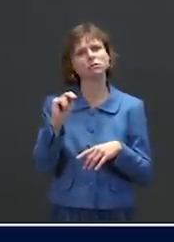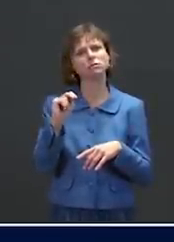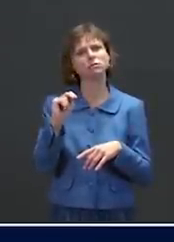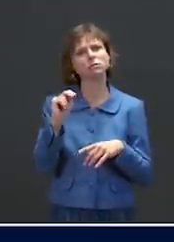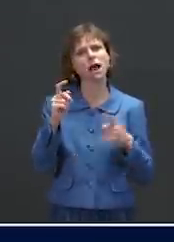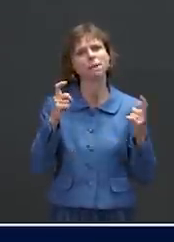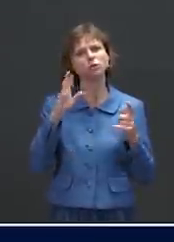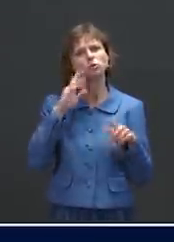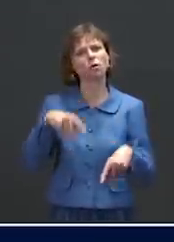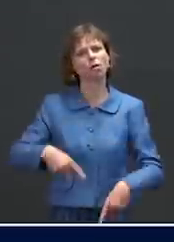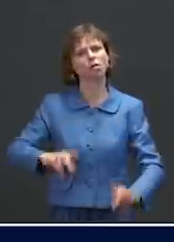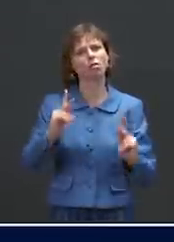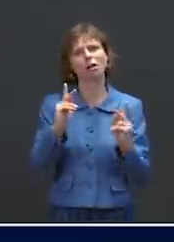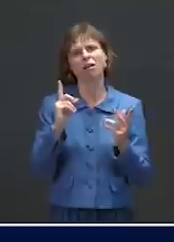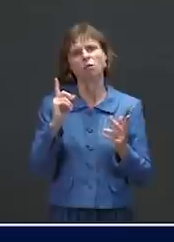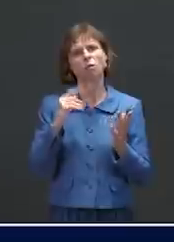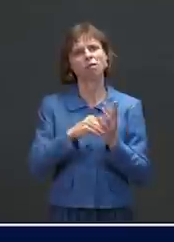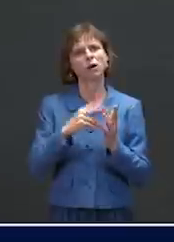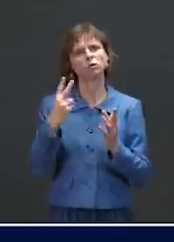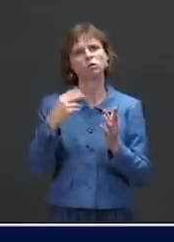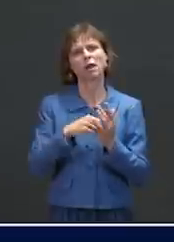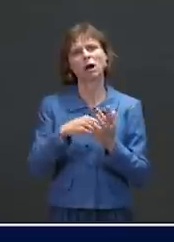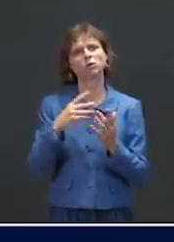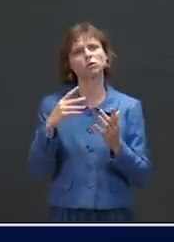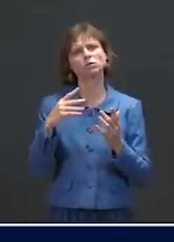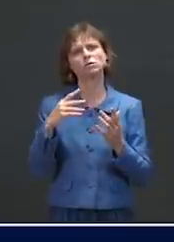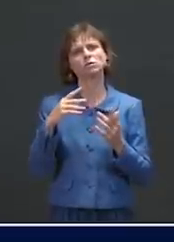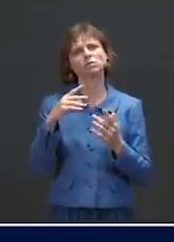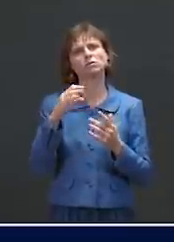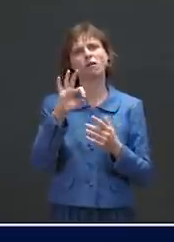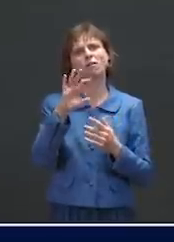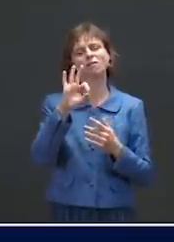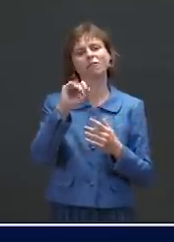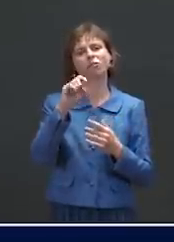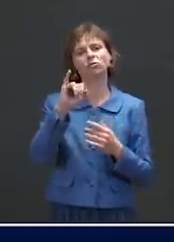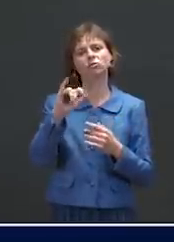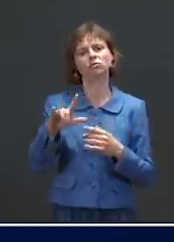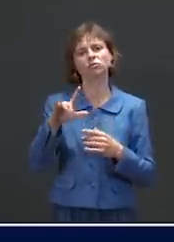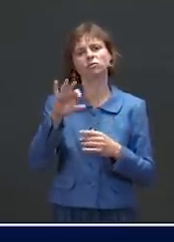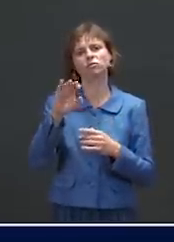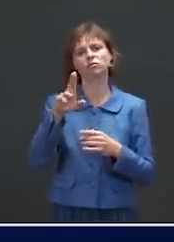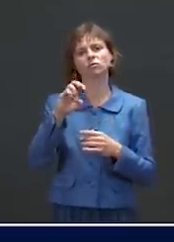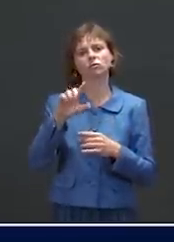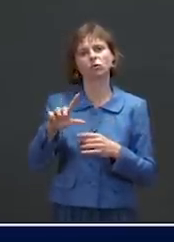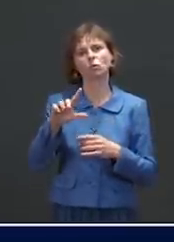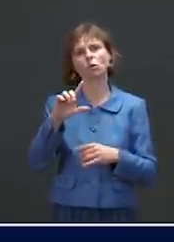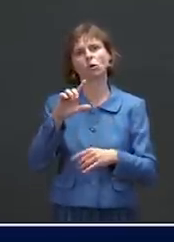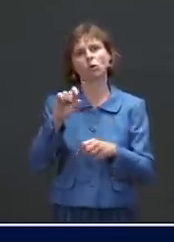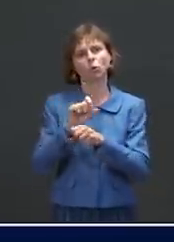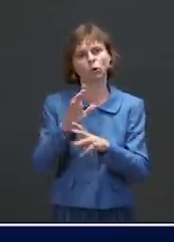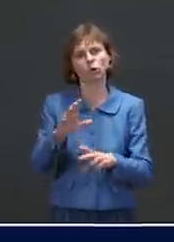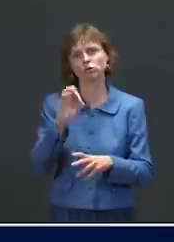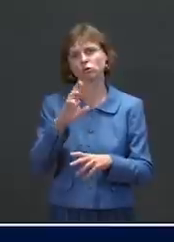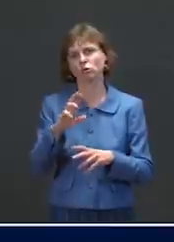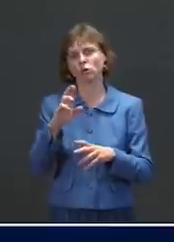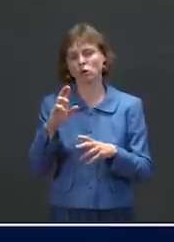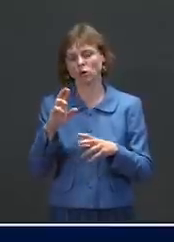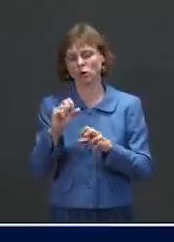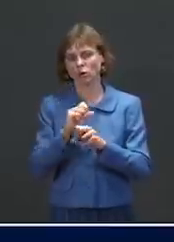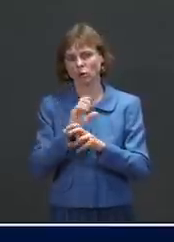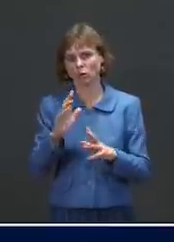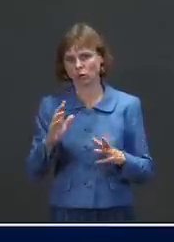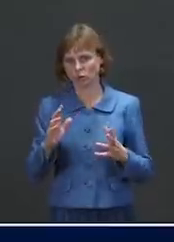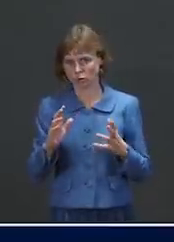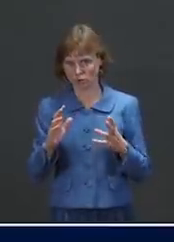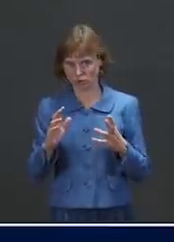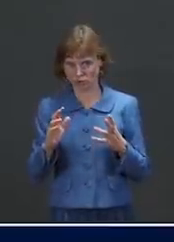of fossil fuel industry workers, whether it's pipeline workers or construction workers, who are either out of work or will